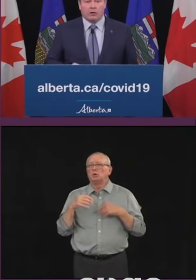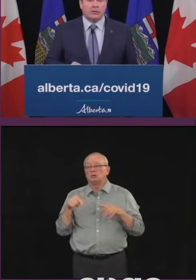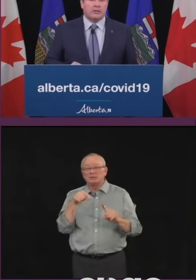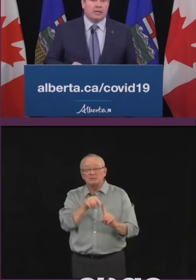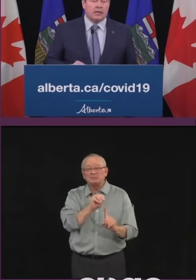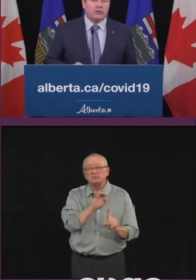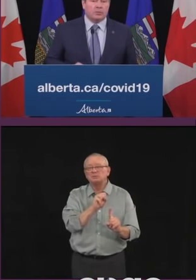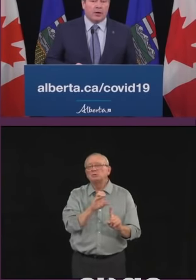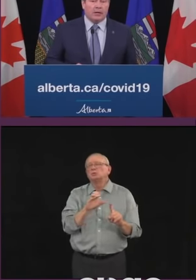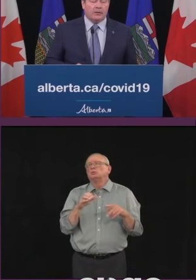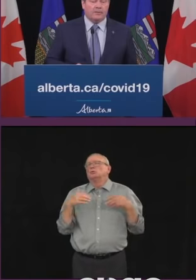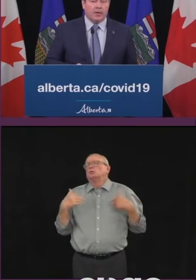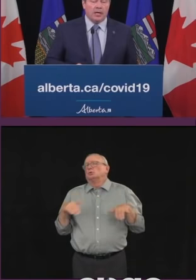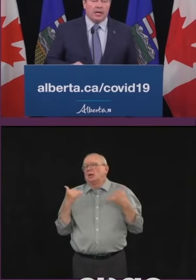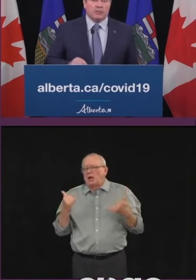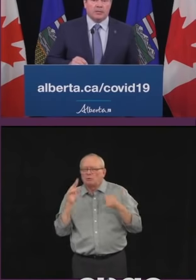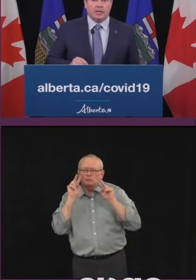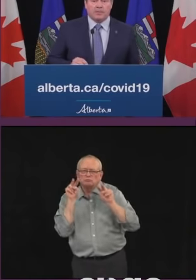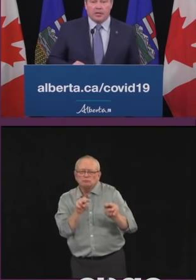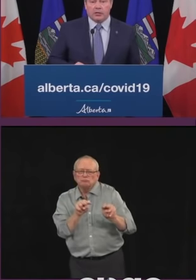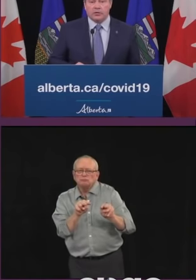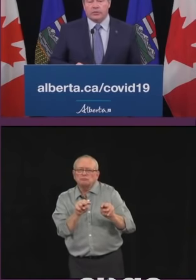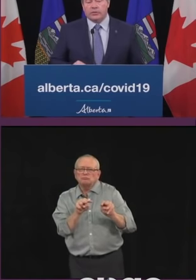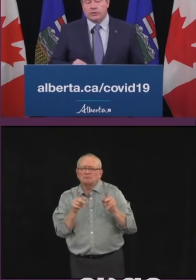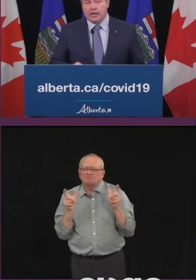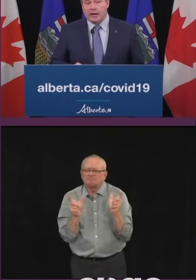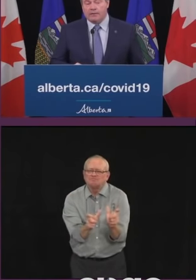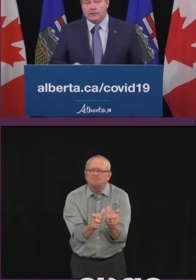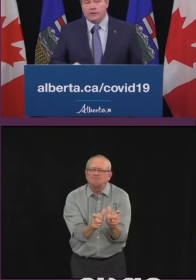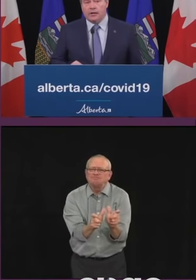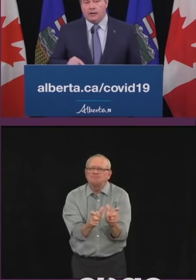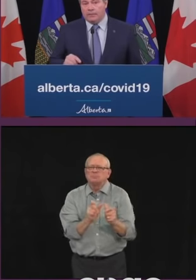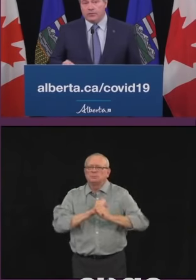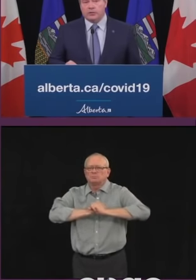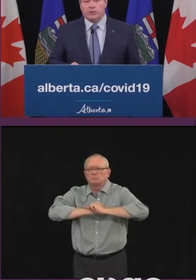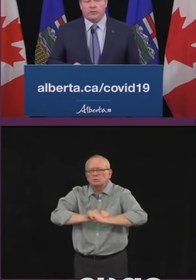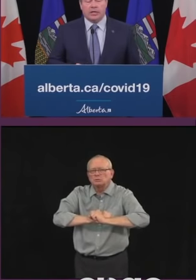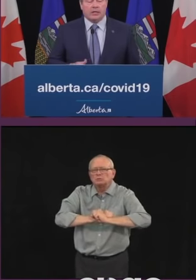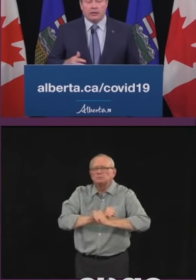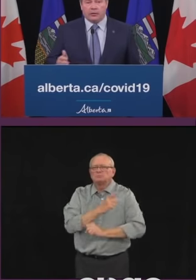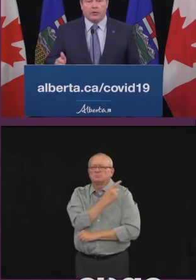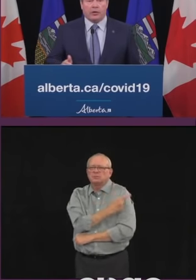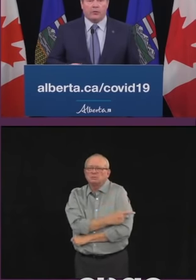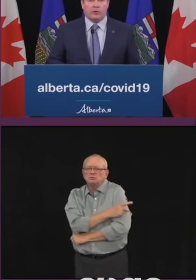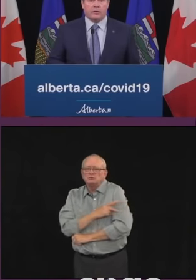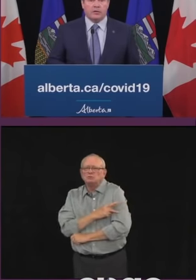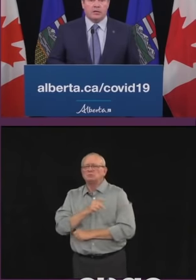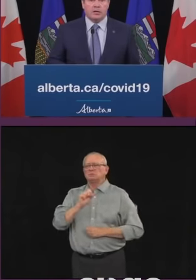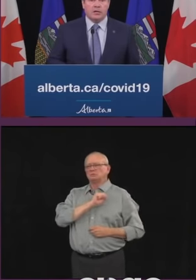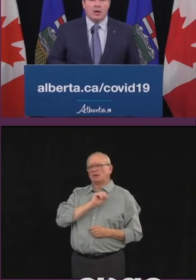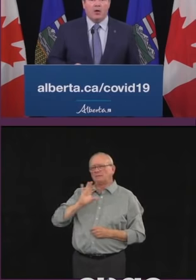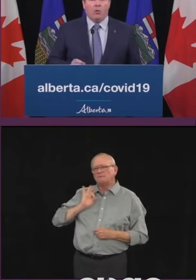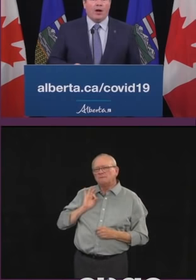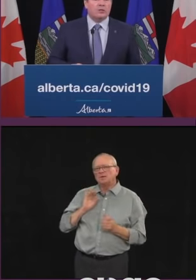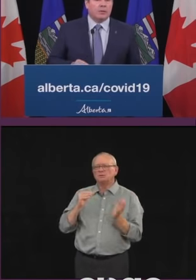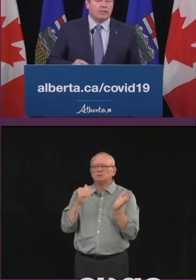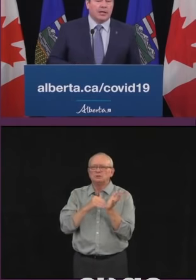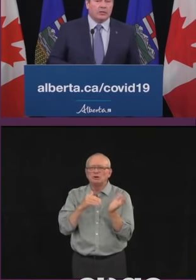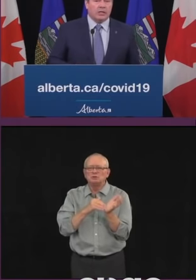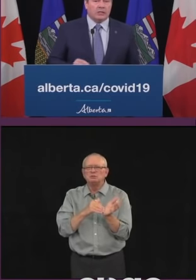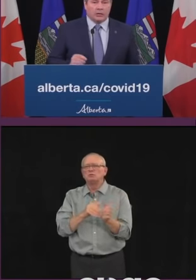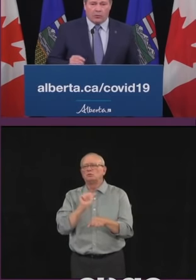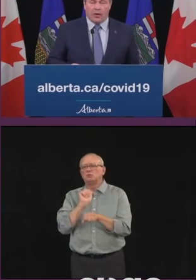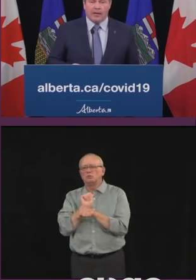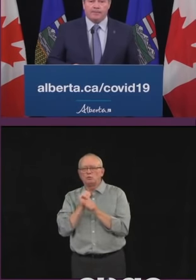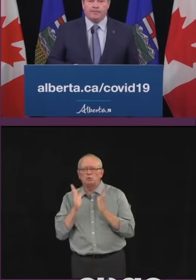working hard to contain this spread and to protect patients, staff and physicians and other healthcare workers. Widespread